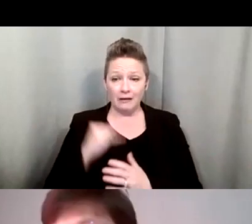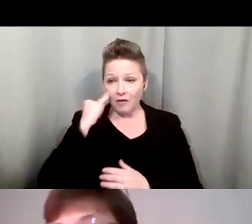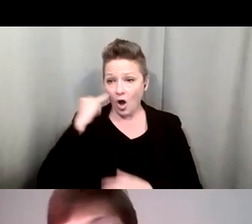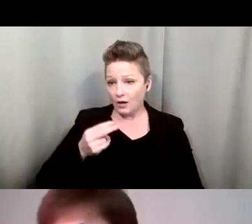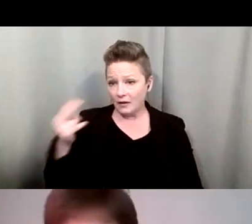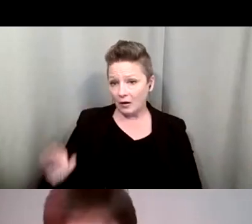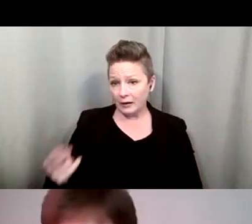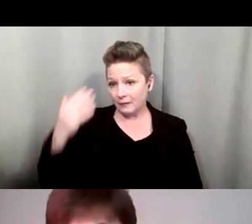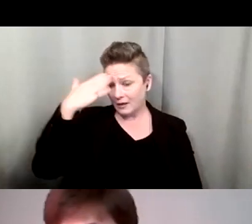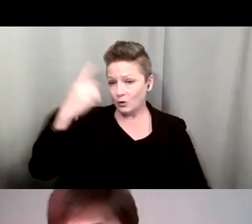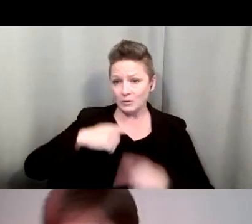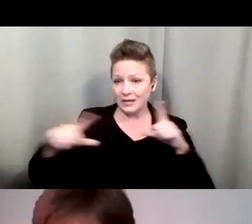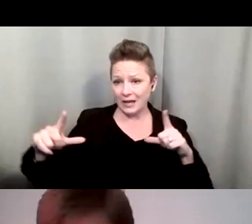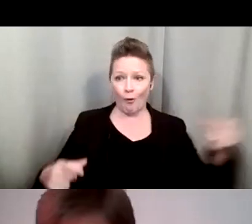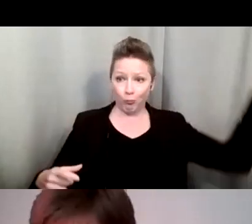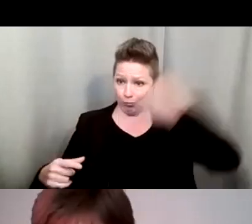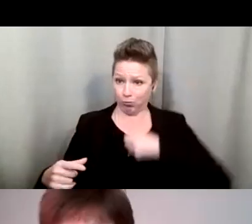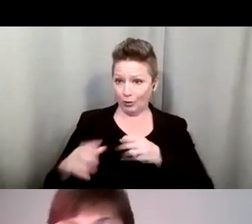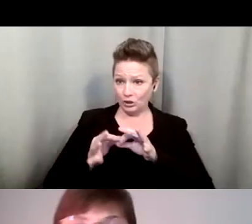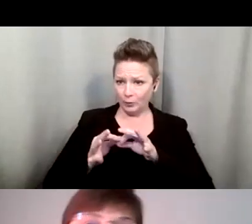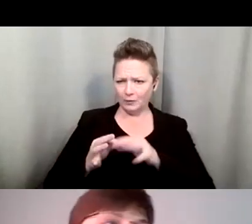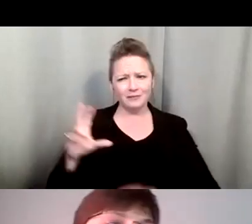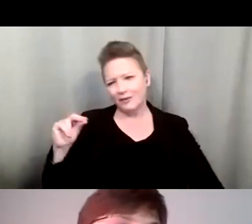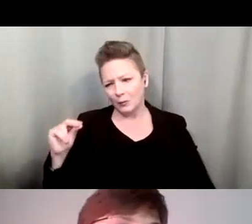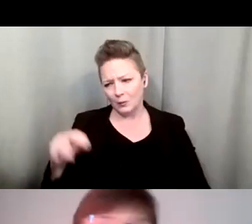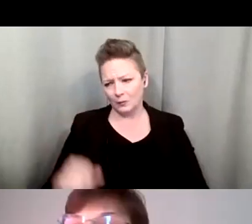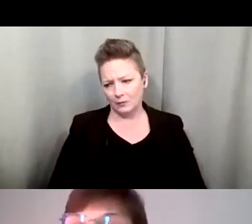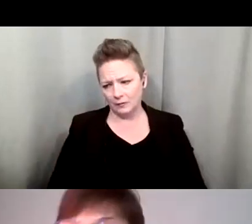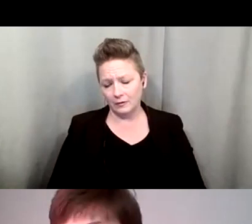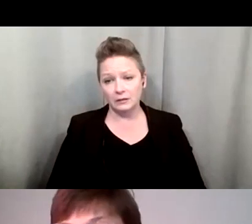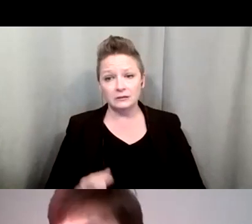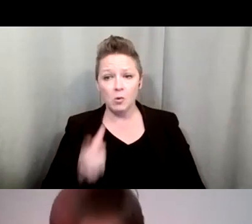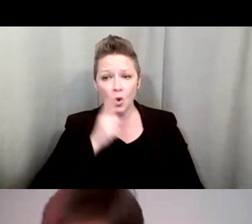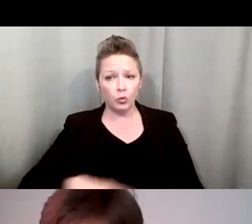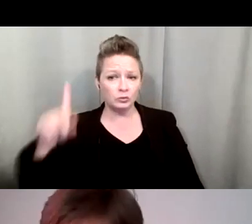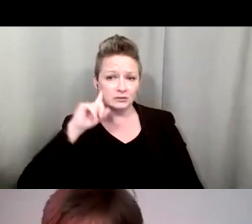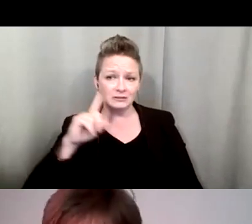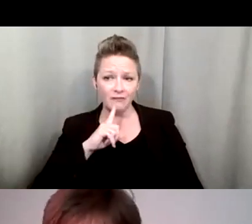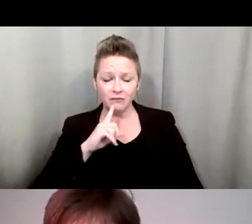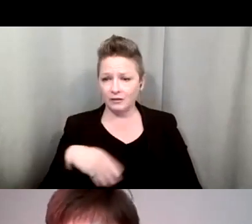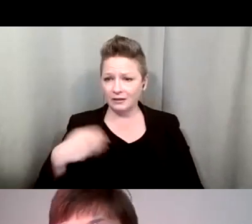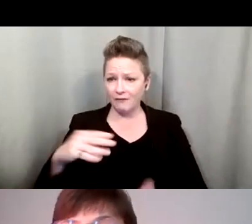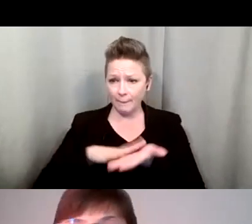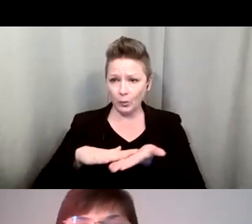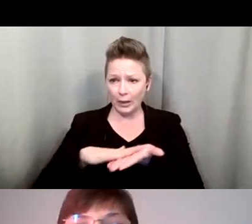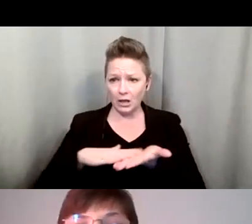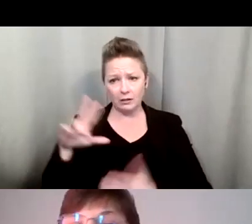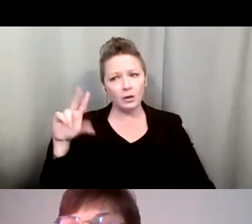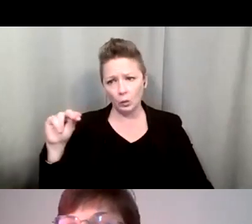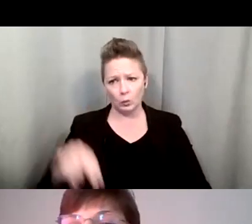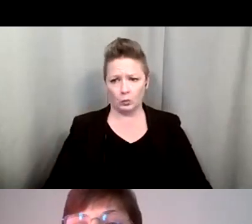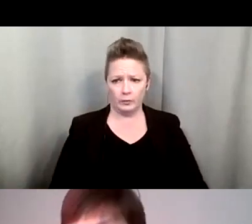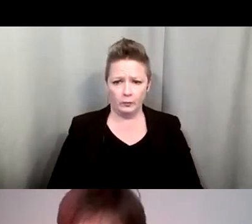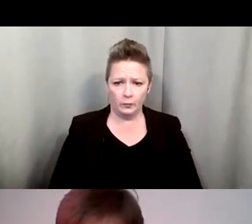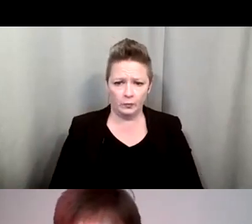language, you wouldn't give a sign language interpreter in place. If someone who's deaf, you will not give braille. Okay. So it